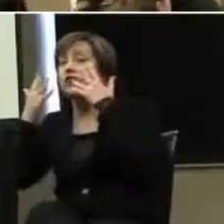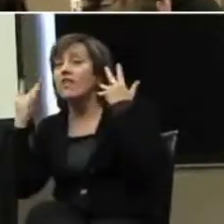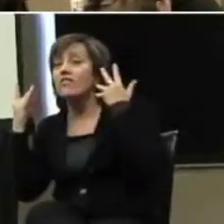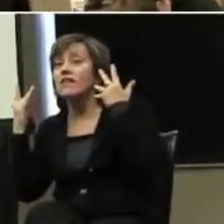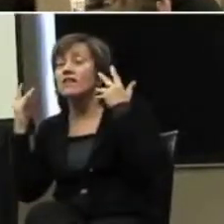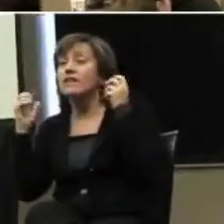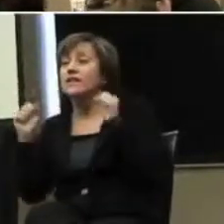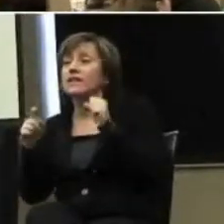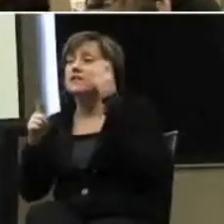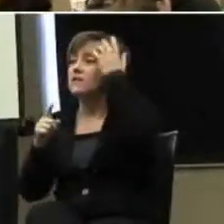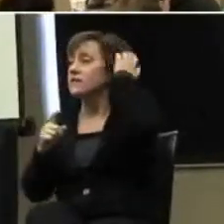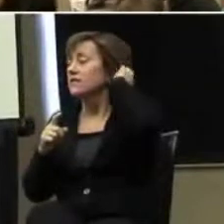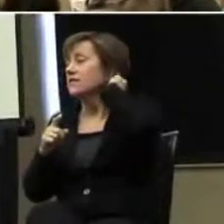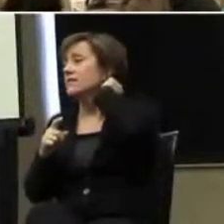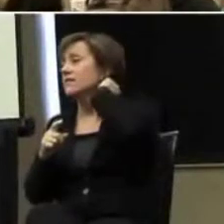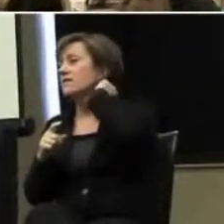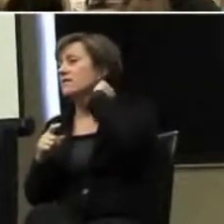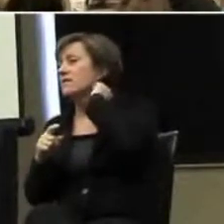Is there any like?